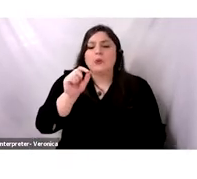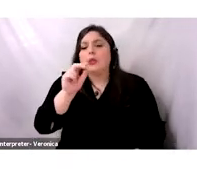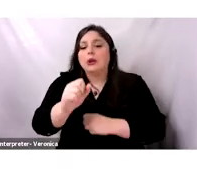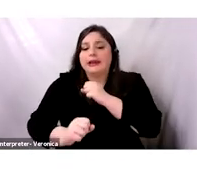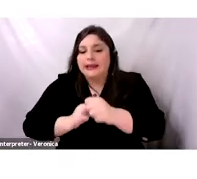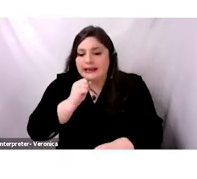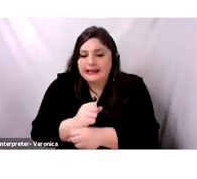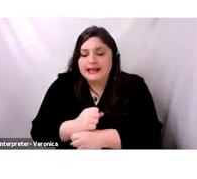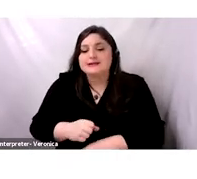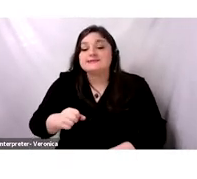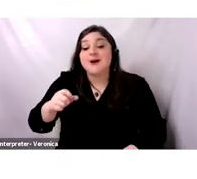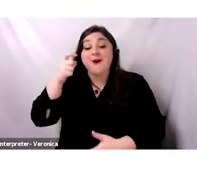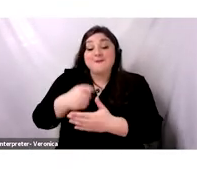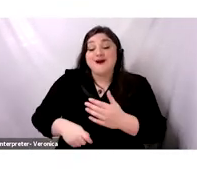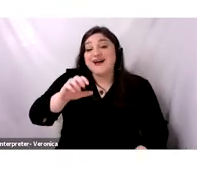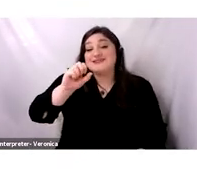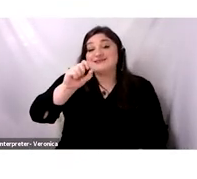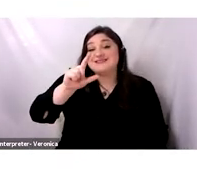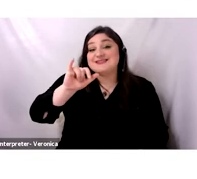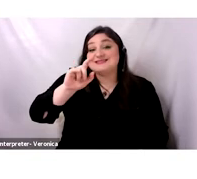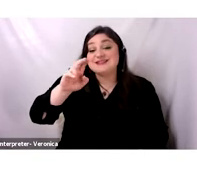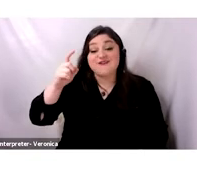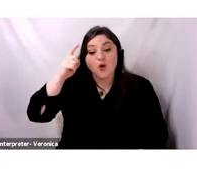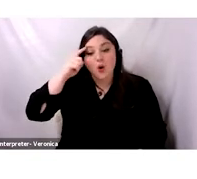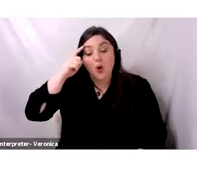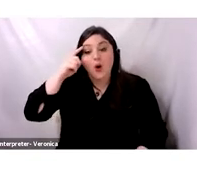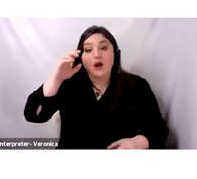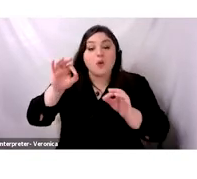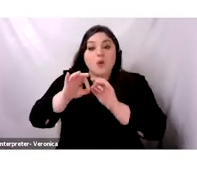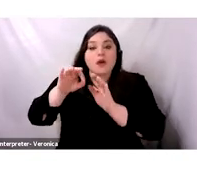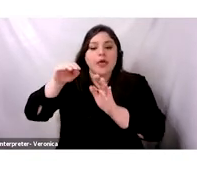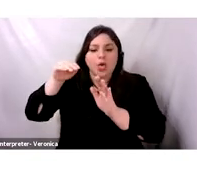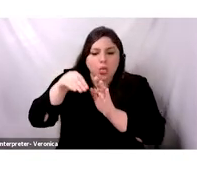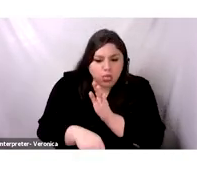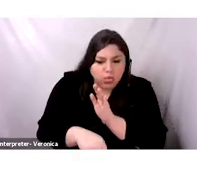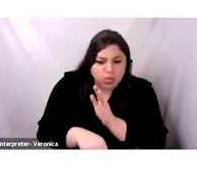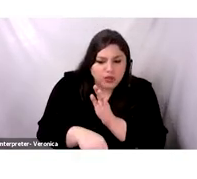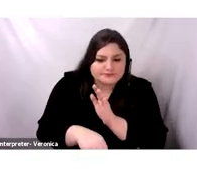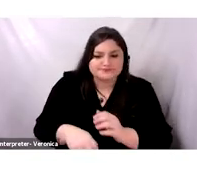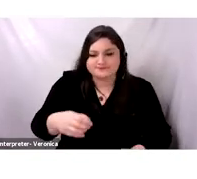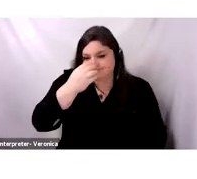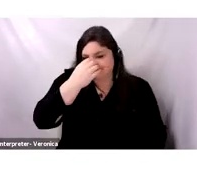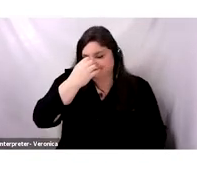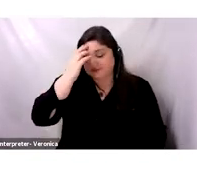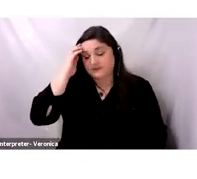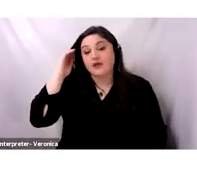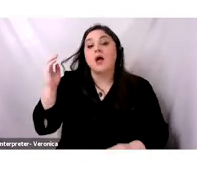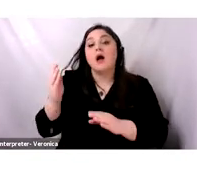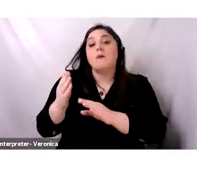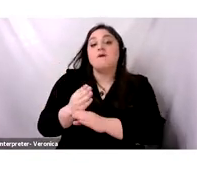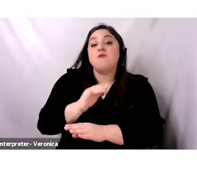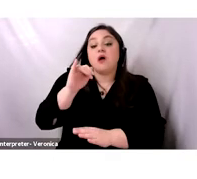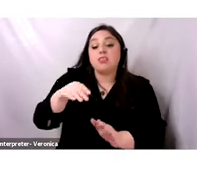in the 1890s. Sericulture before the collapse, the crash, far